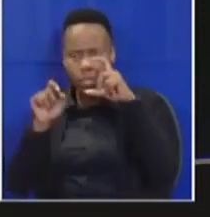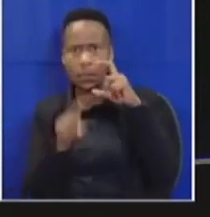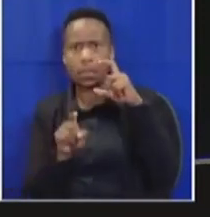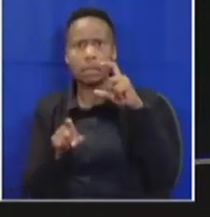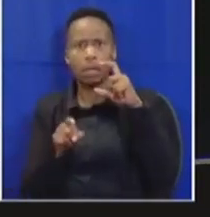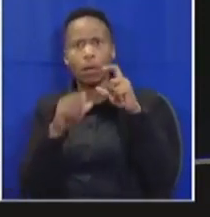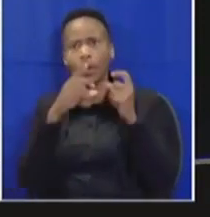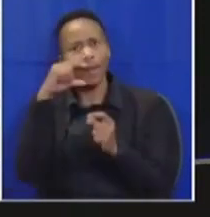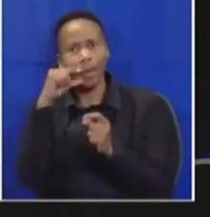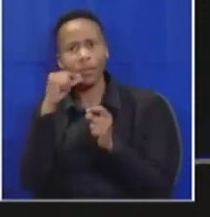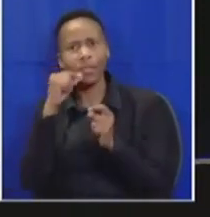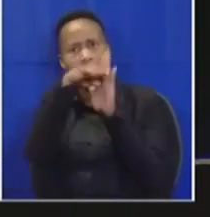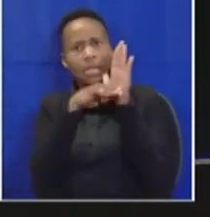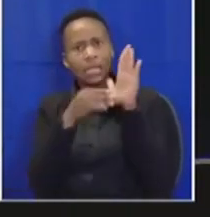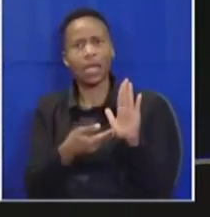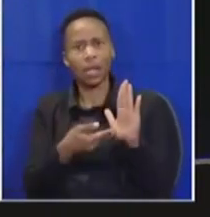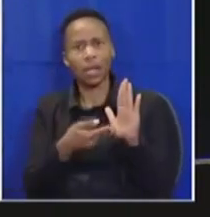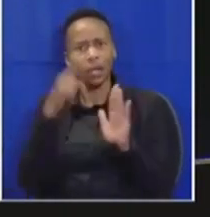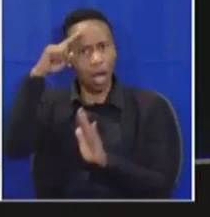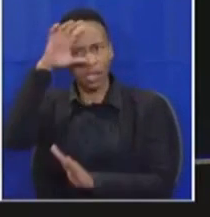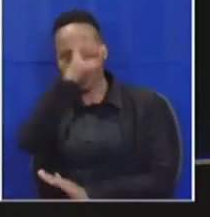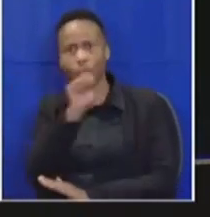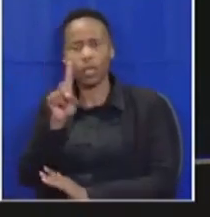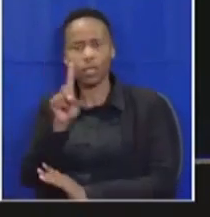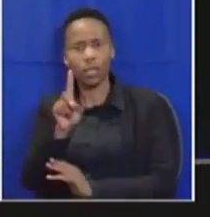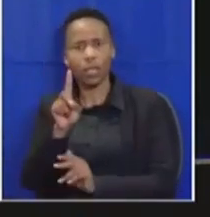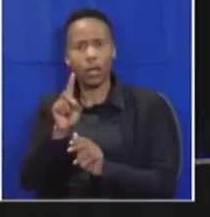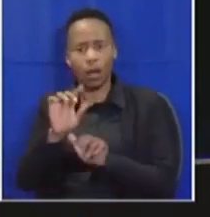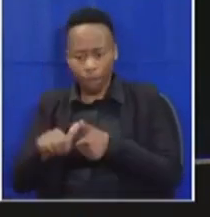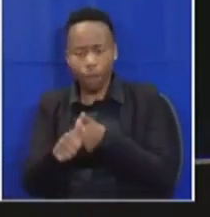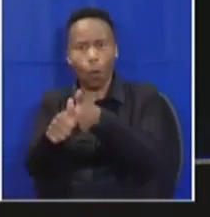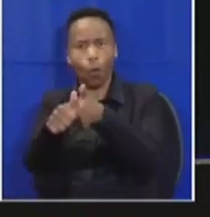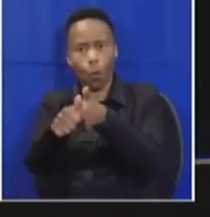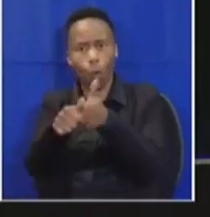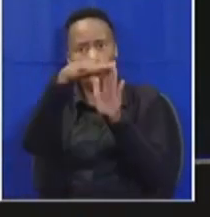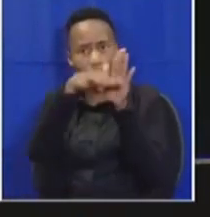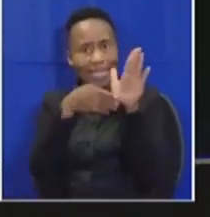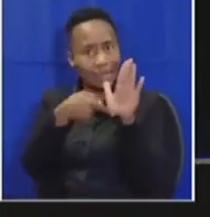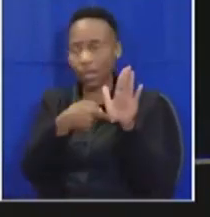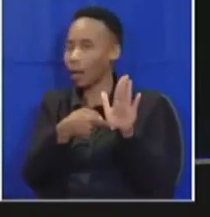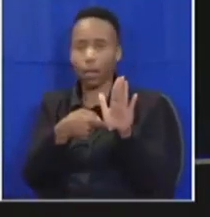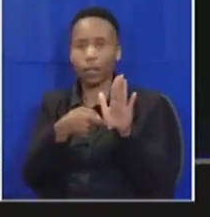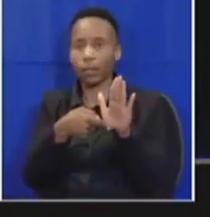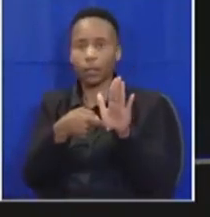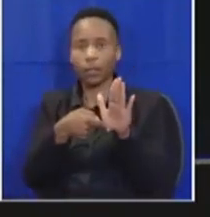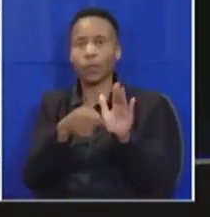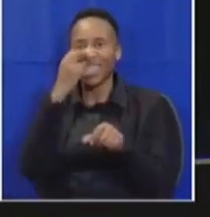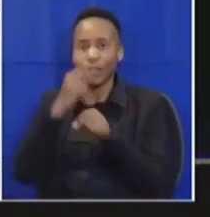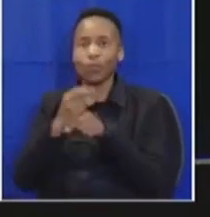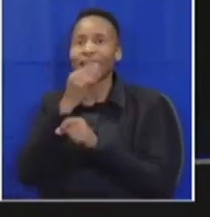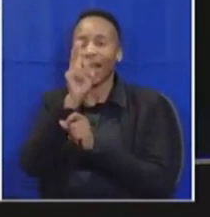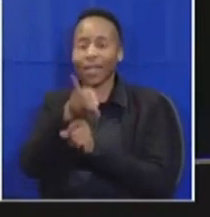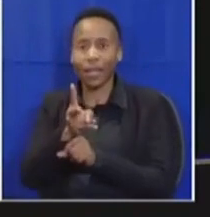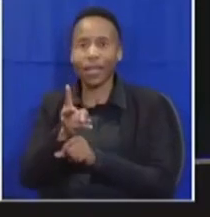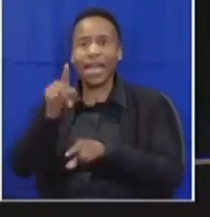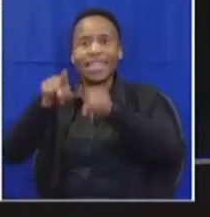on the list on the assumption that we follow that order we don't honorable members let's repeat it we want a diversity